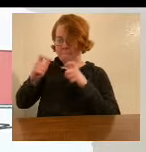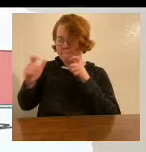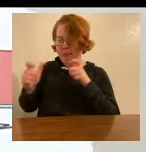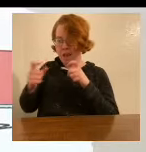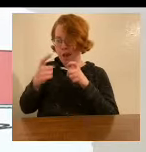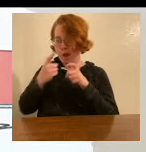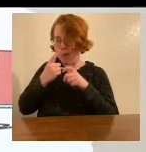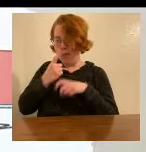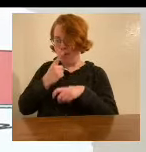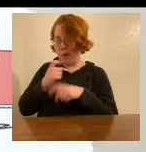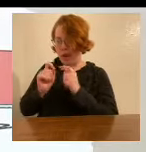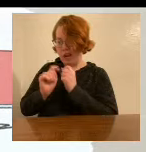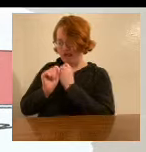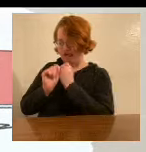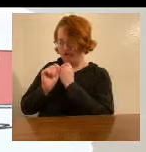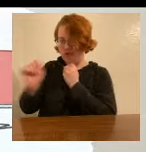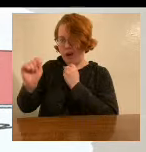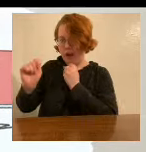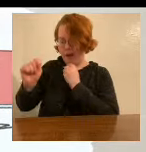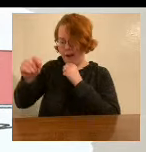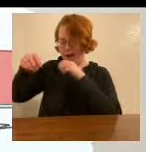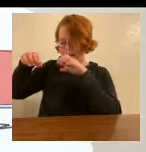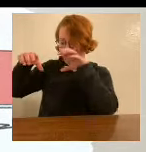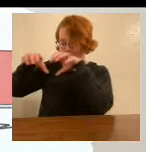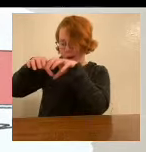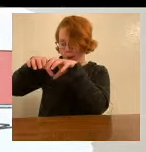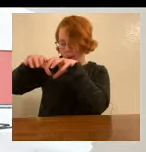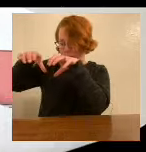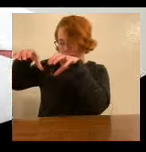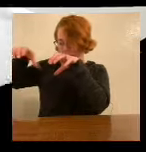Hey. Hey. Hey.